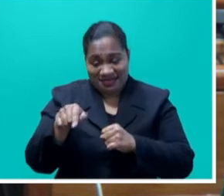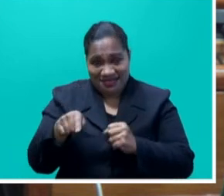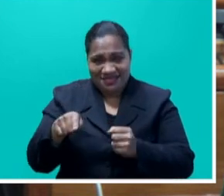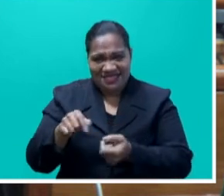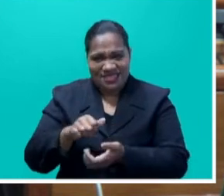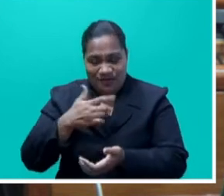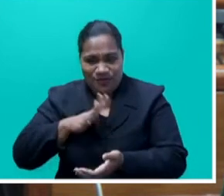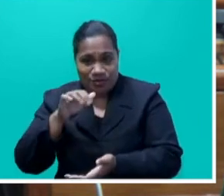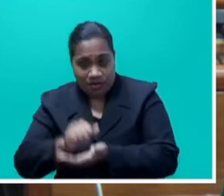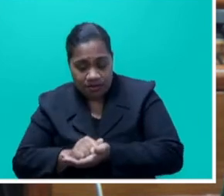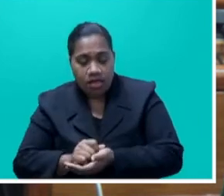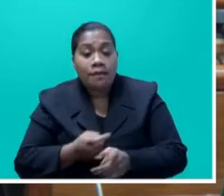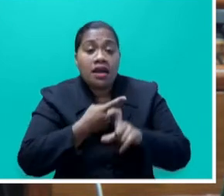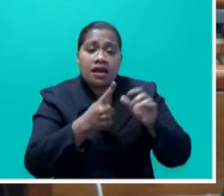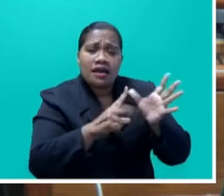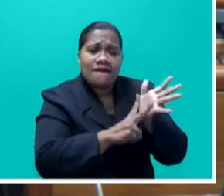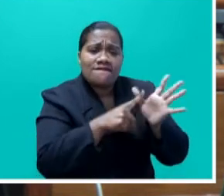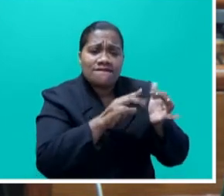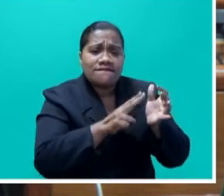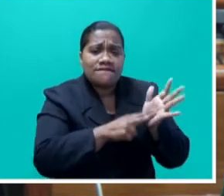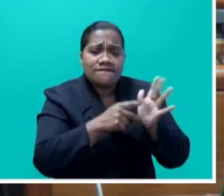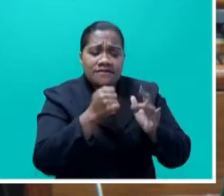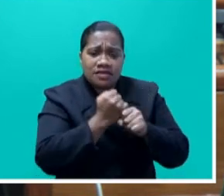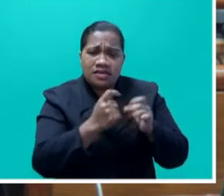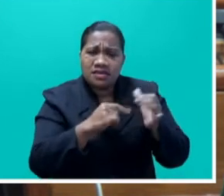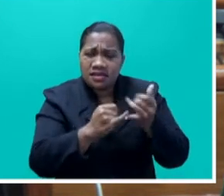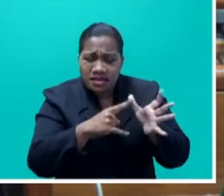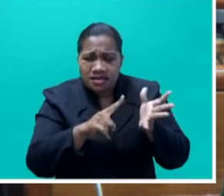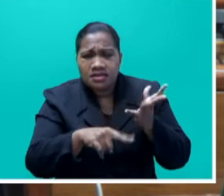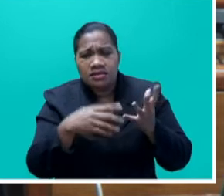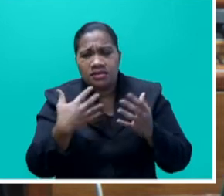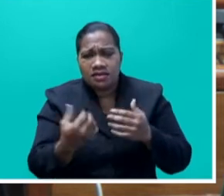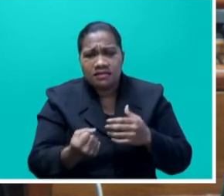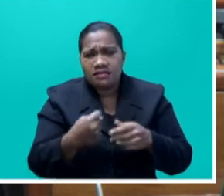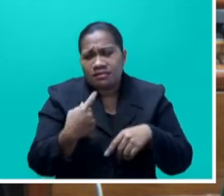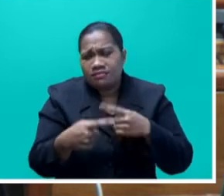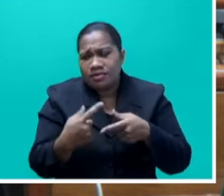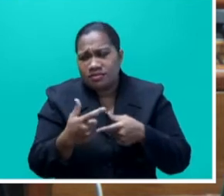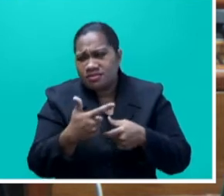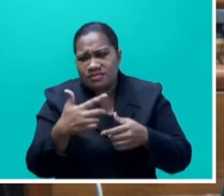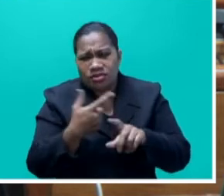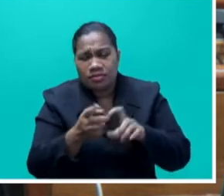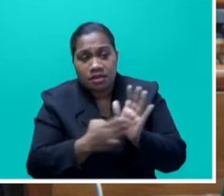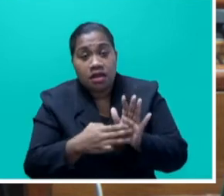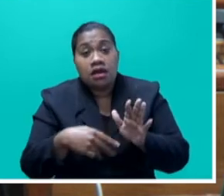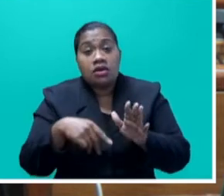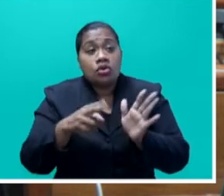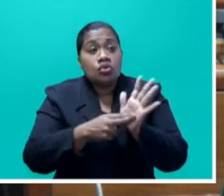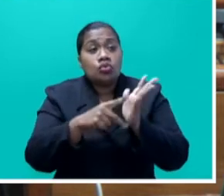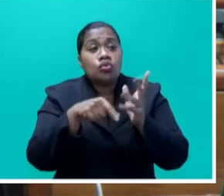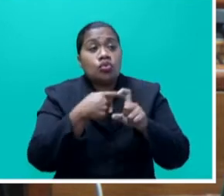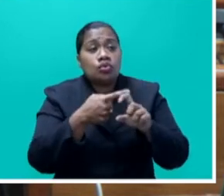say, Kavanangasau is about three kilometres from Singatoka market. Nukulua is about, you know, three, two